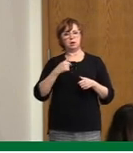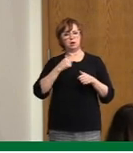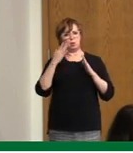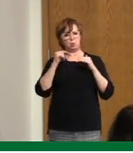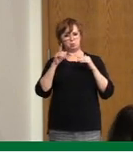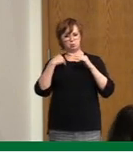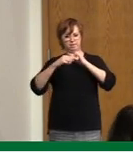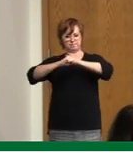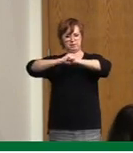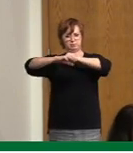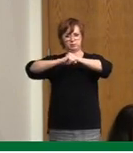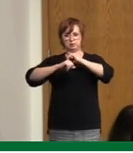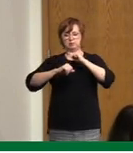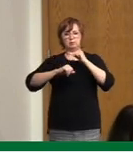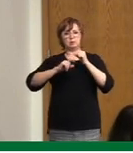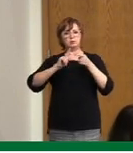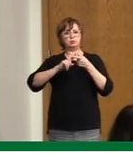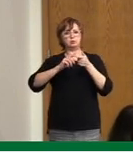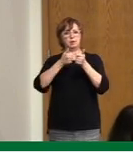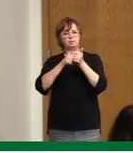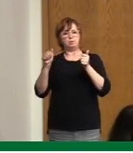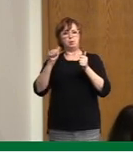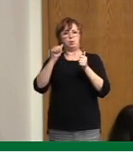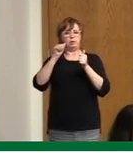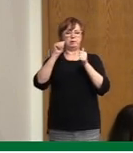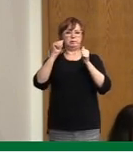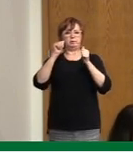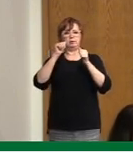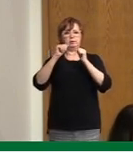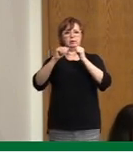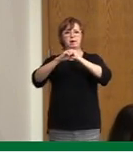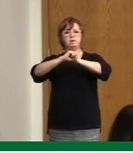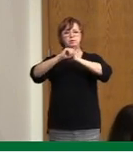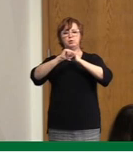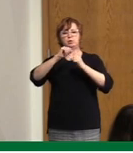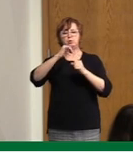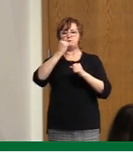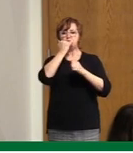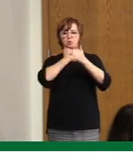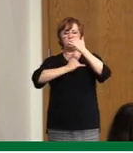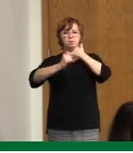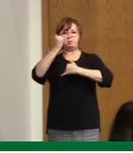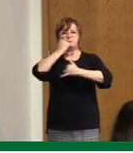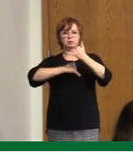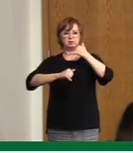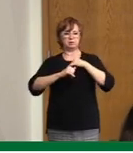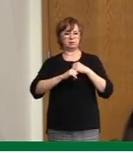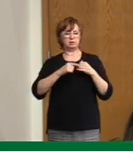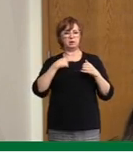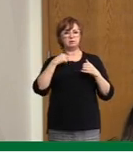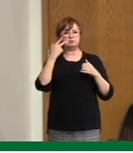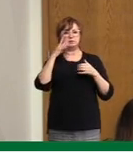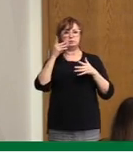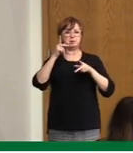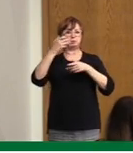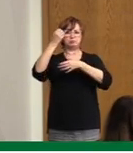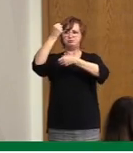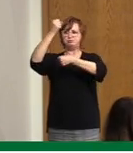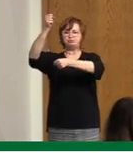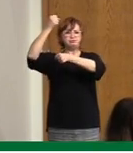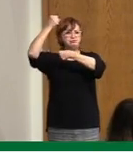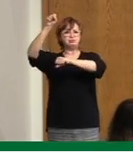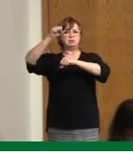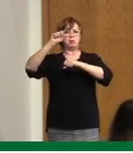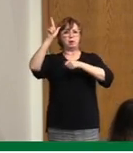I mean, there's been people outside of the legislature, even, you know, as soon as far back as